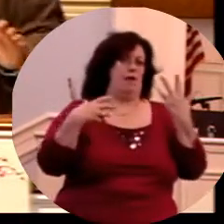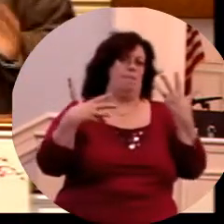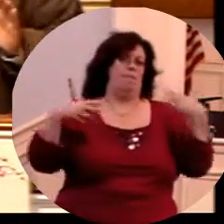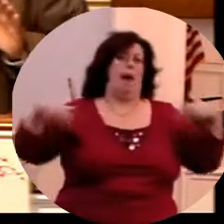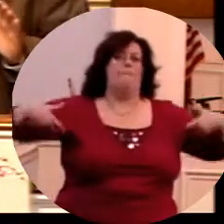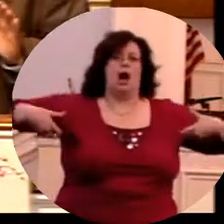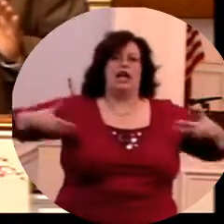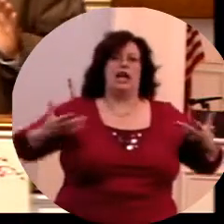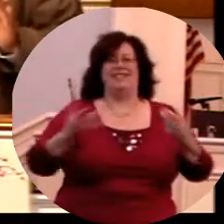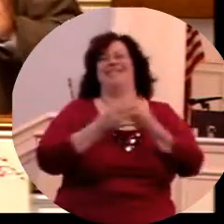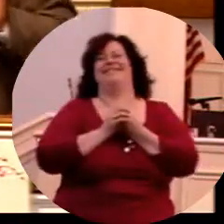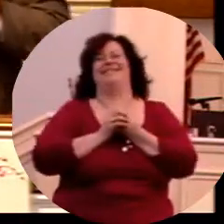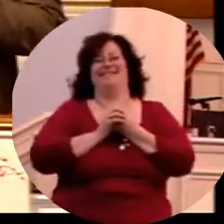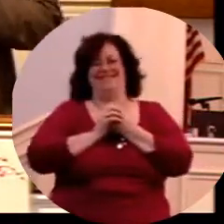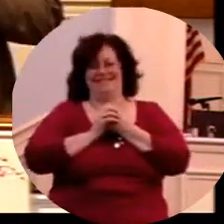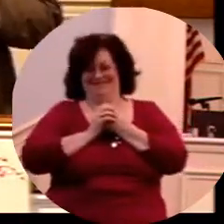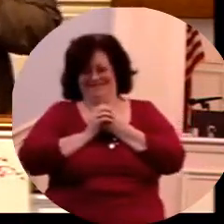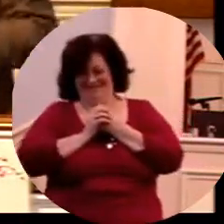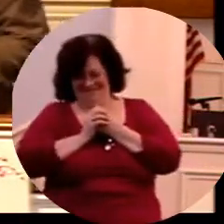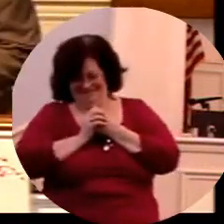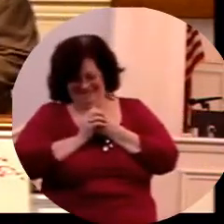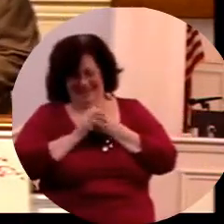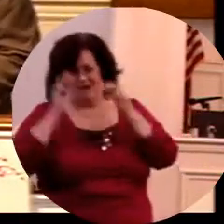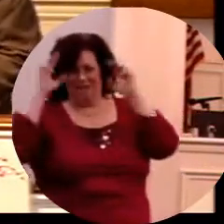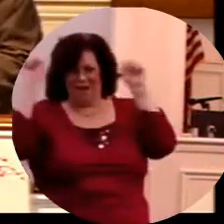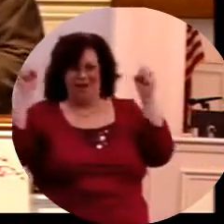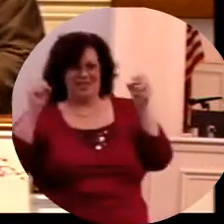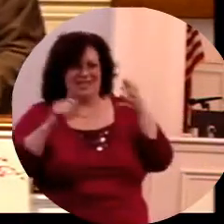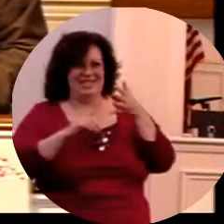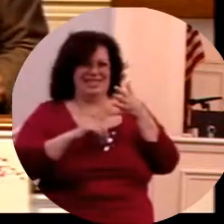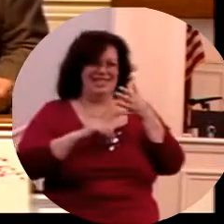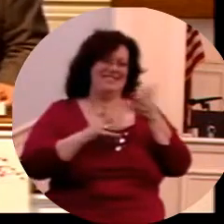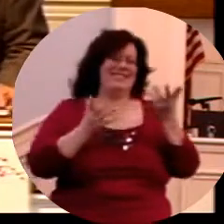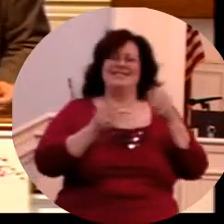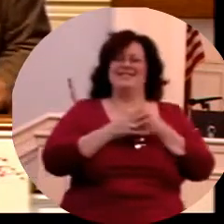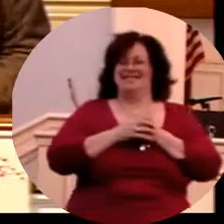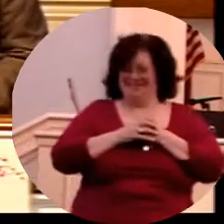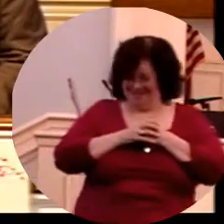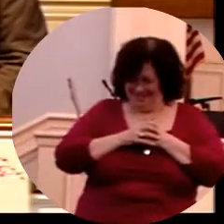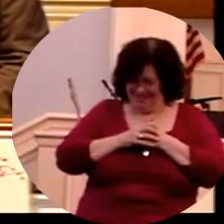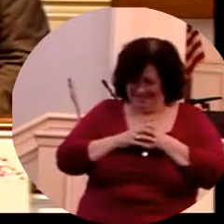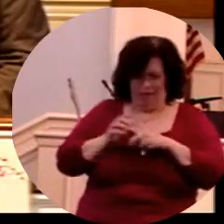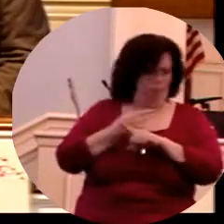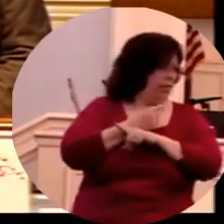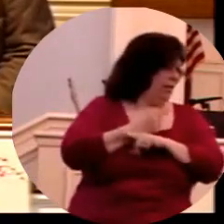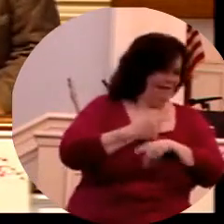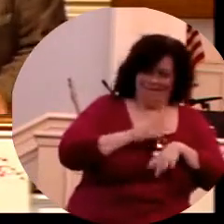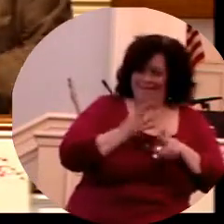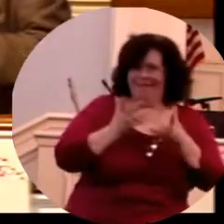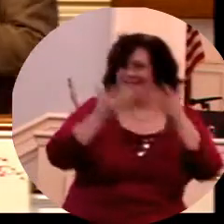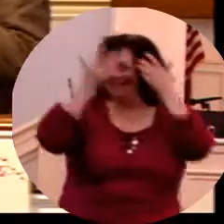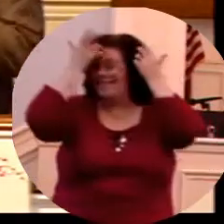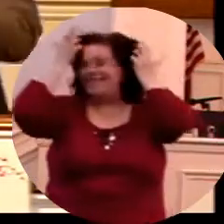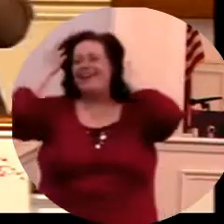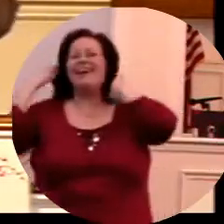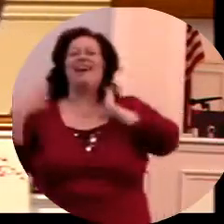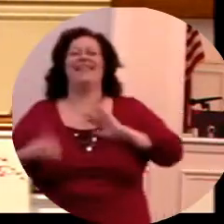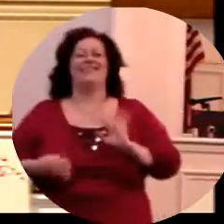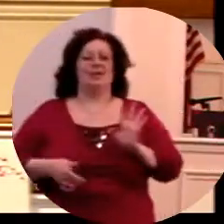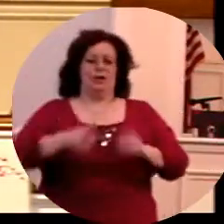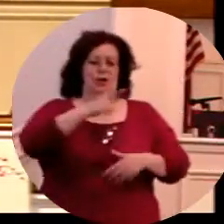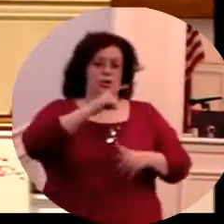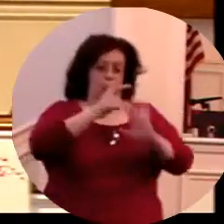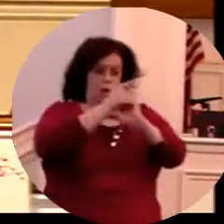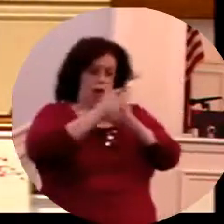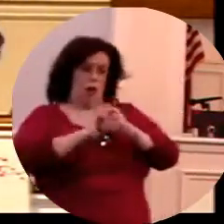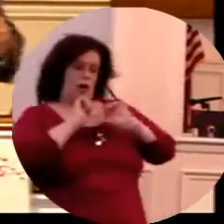But notice that this man, Moses, now, remember the story, how that the law commanded that